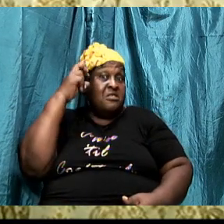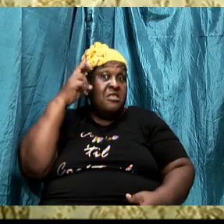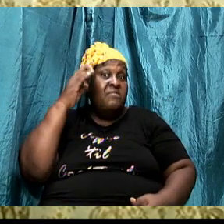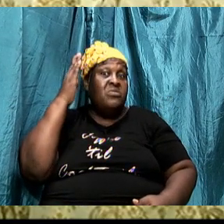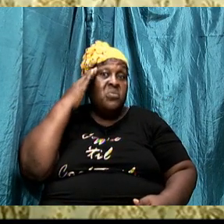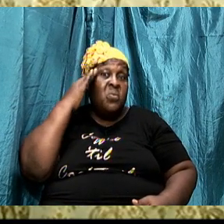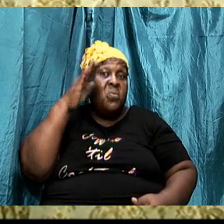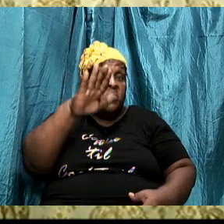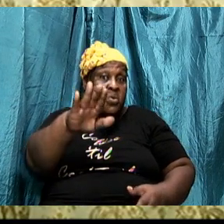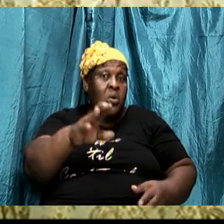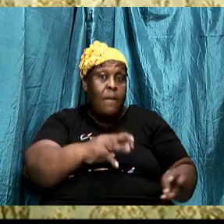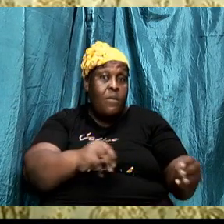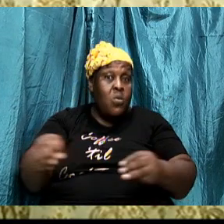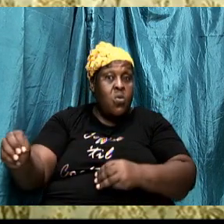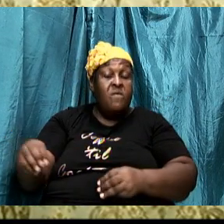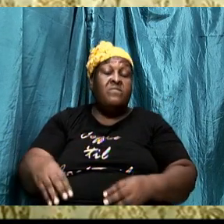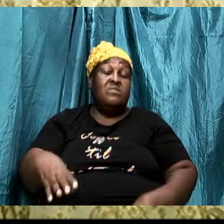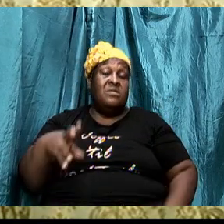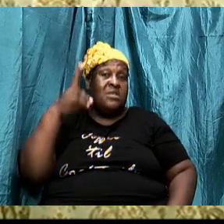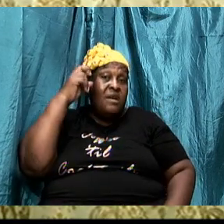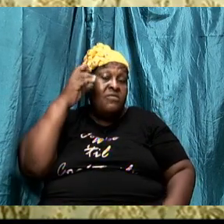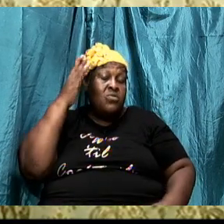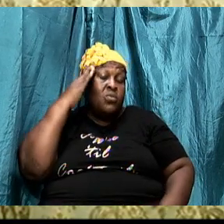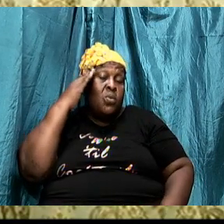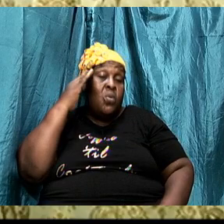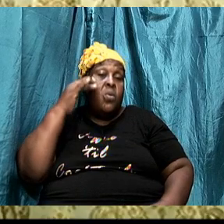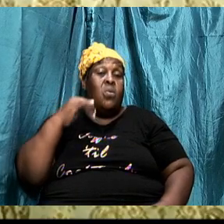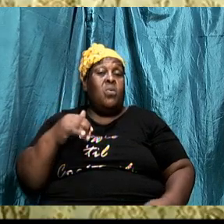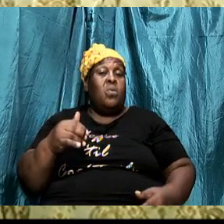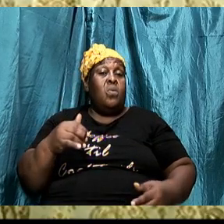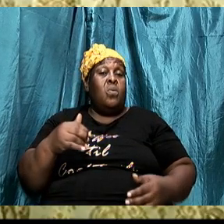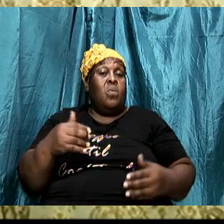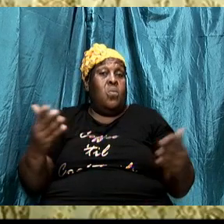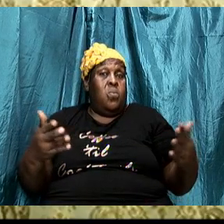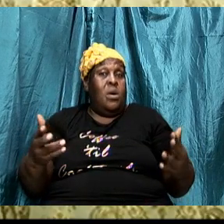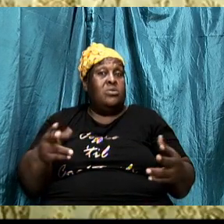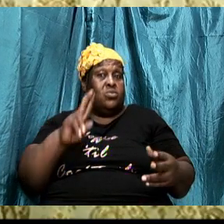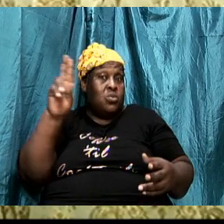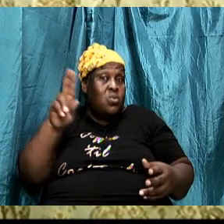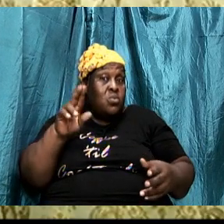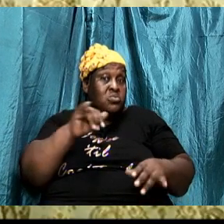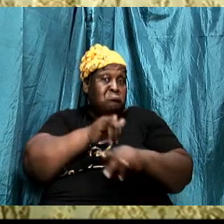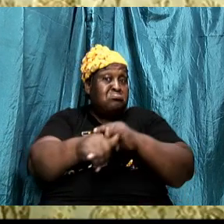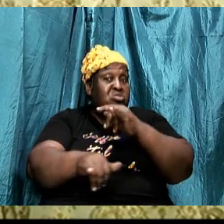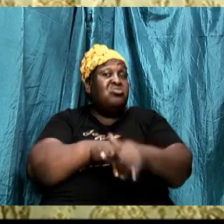he knows what to put in your way to get your attention